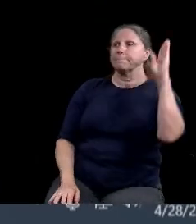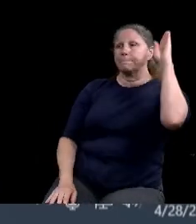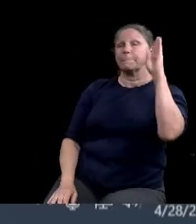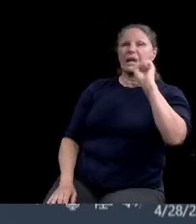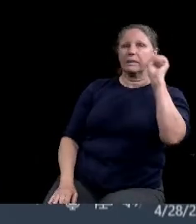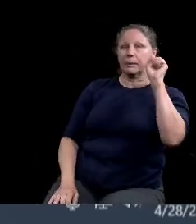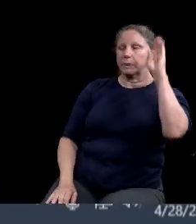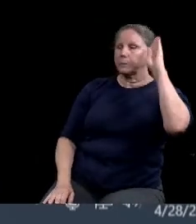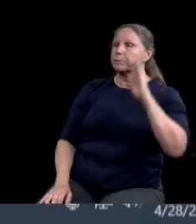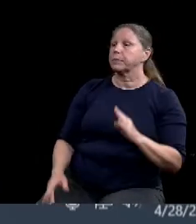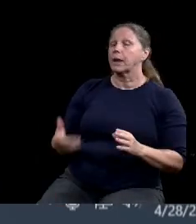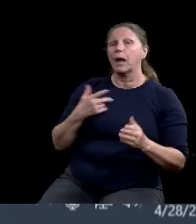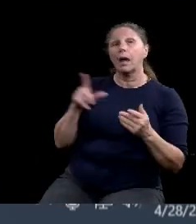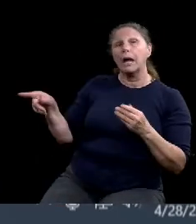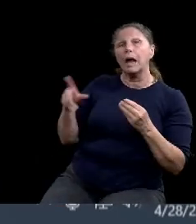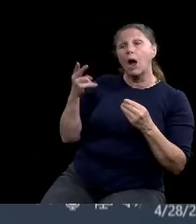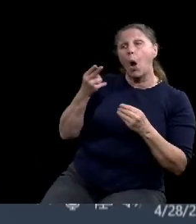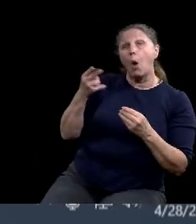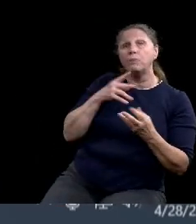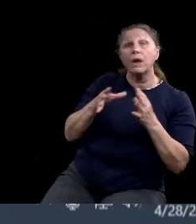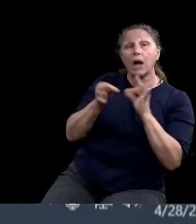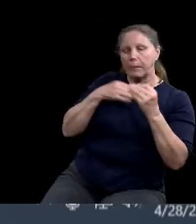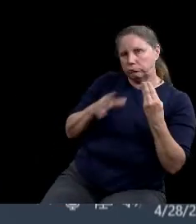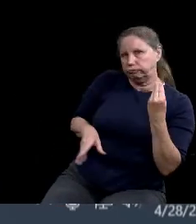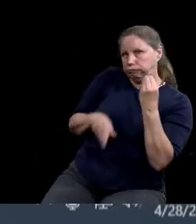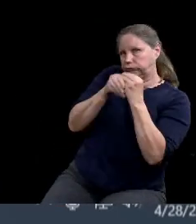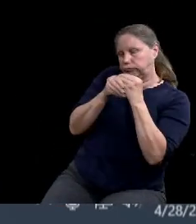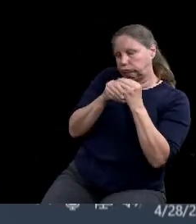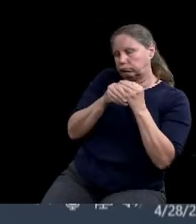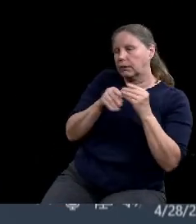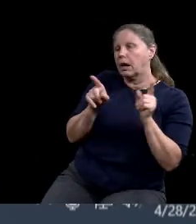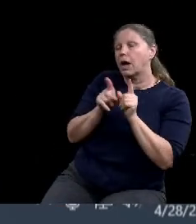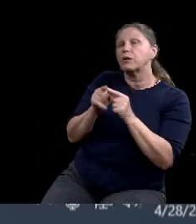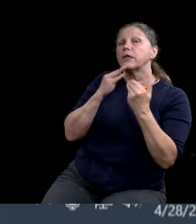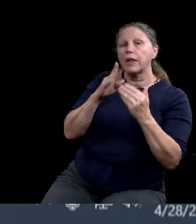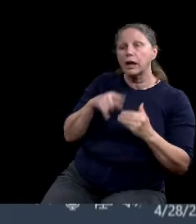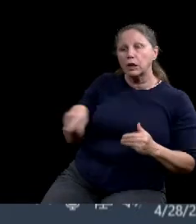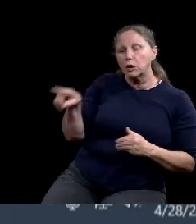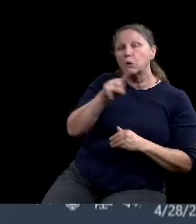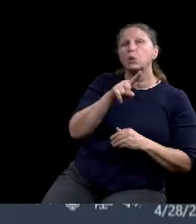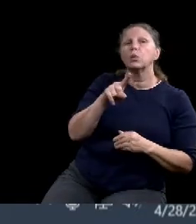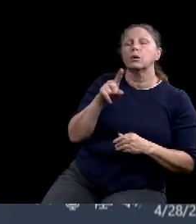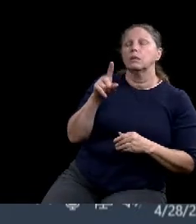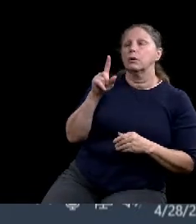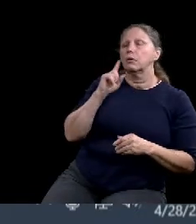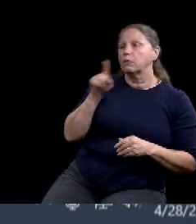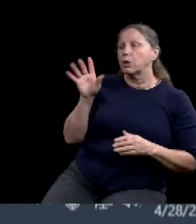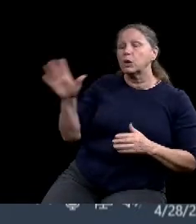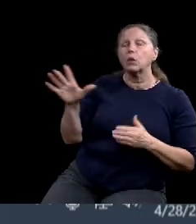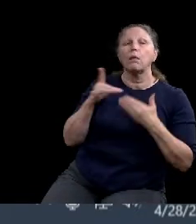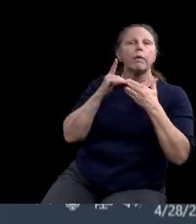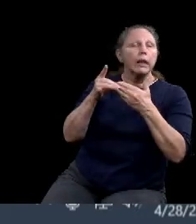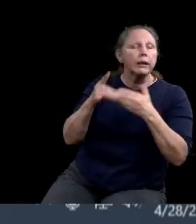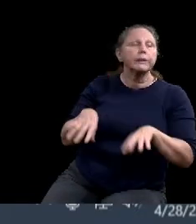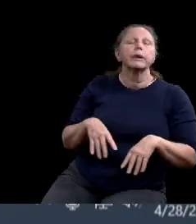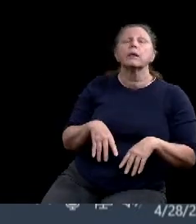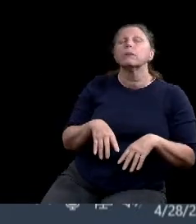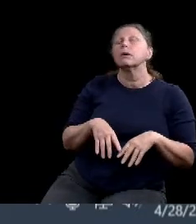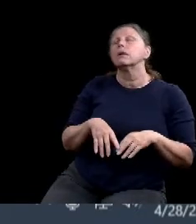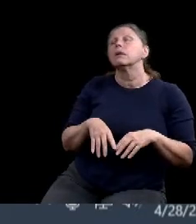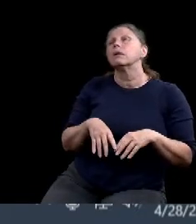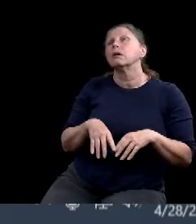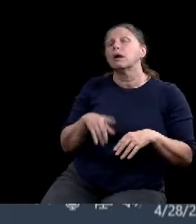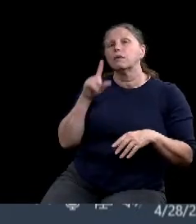yes, I also want to thank you and Sarah for your leadership on, on this business recovery group. I think it is great for